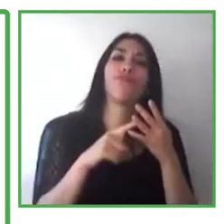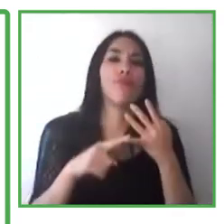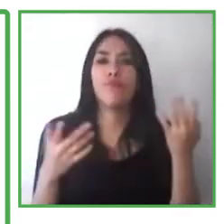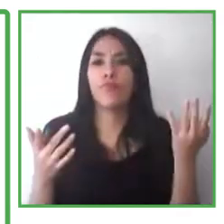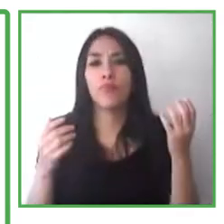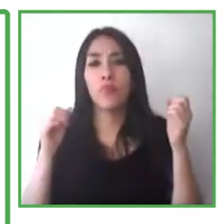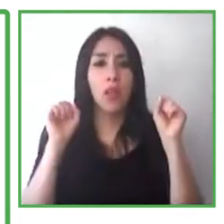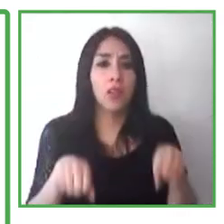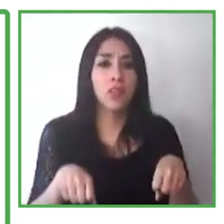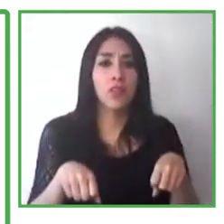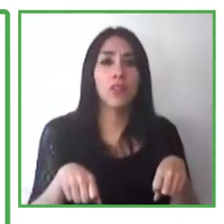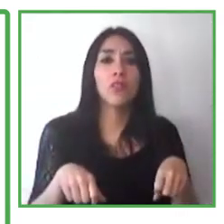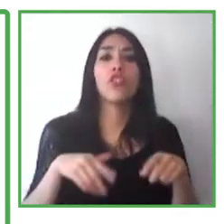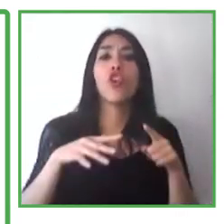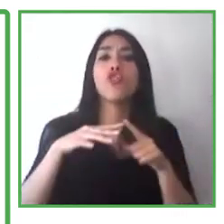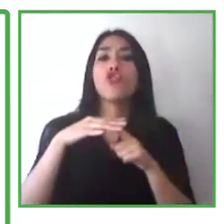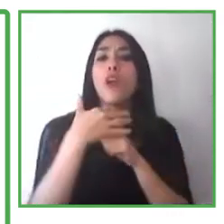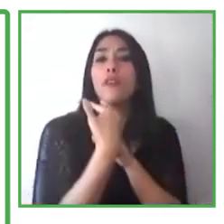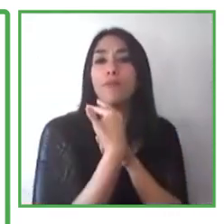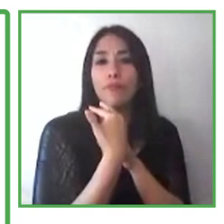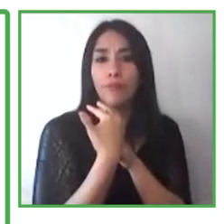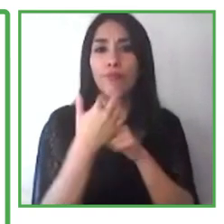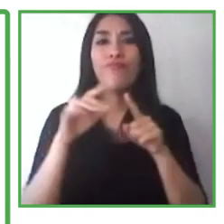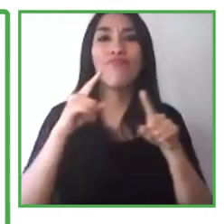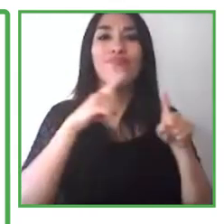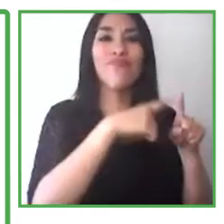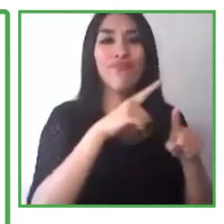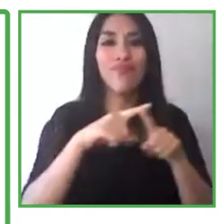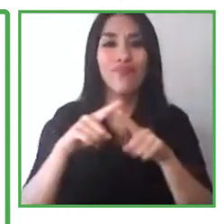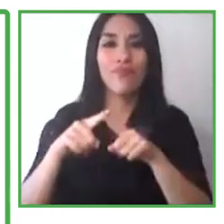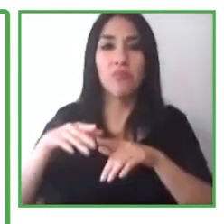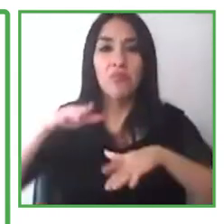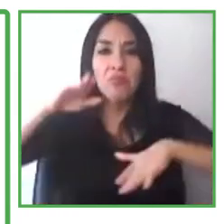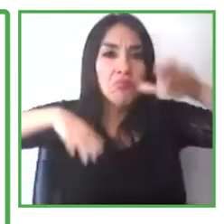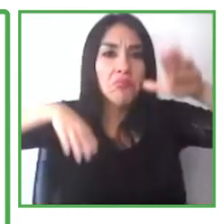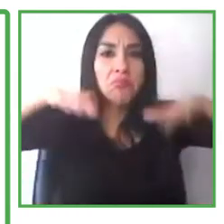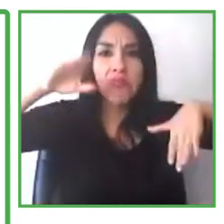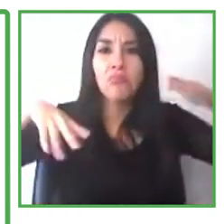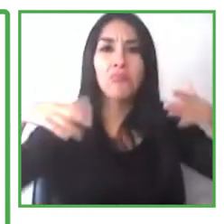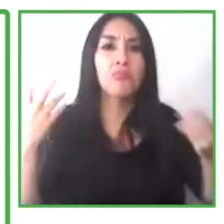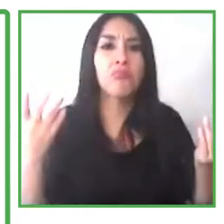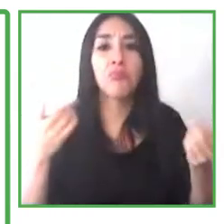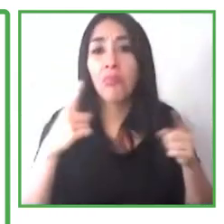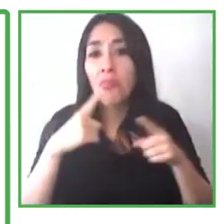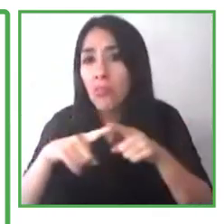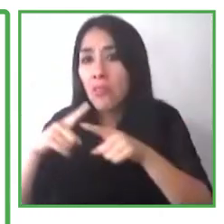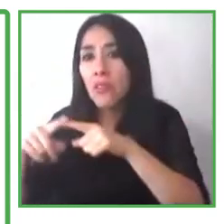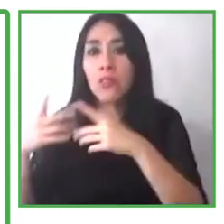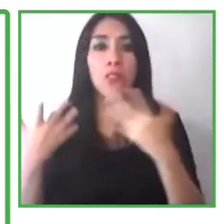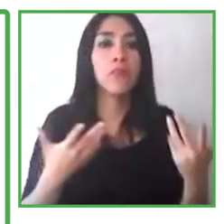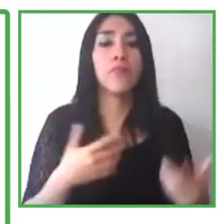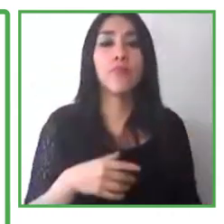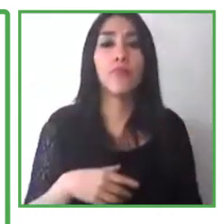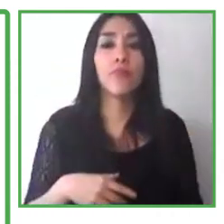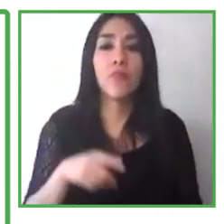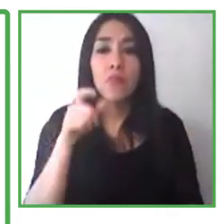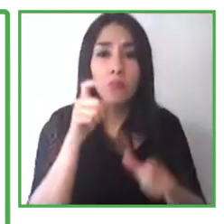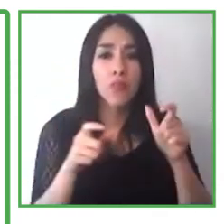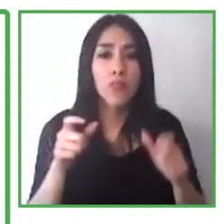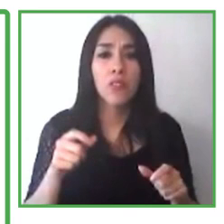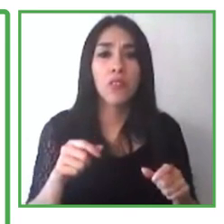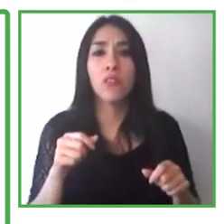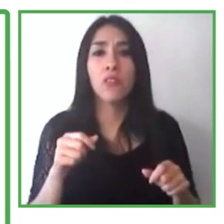we refer to, autism or people with dyslexia or people with PTSD, ADHD, we